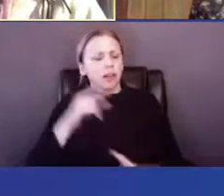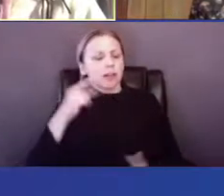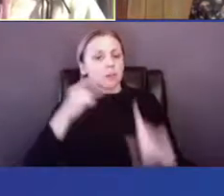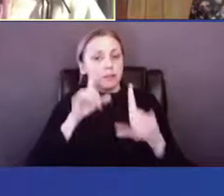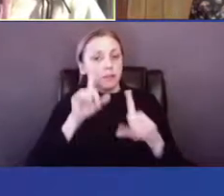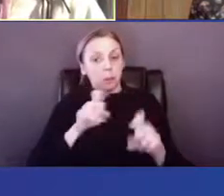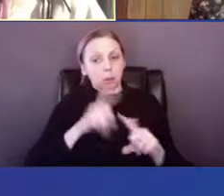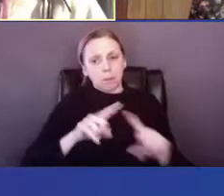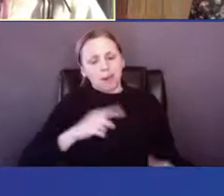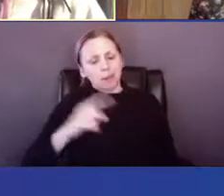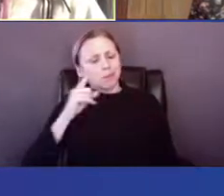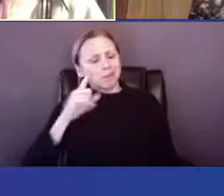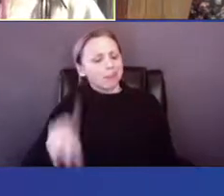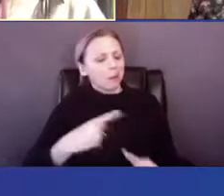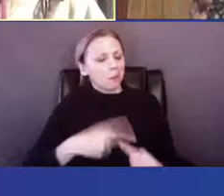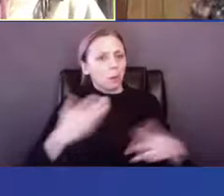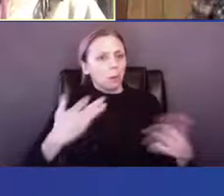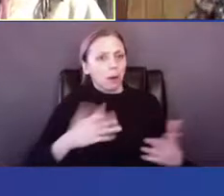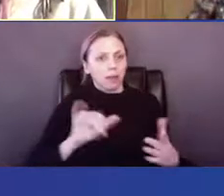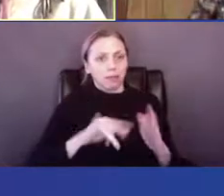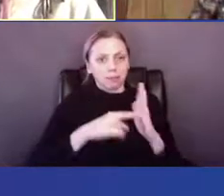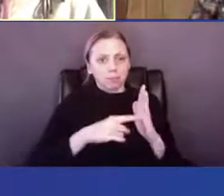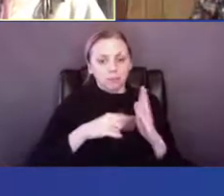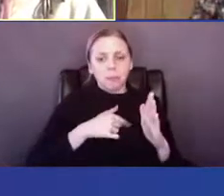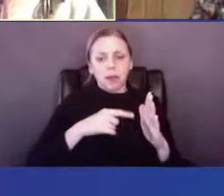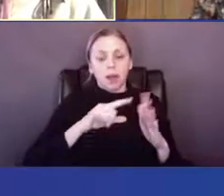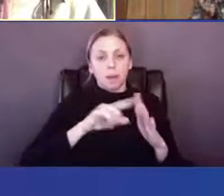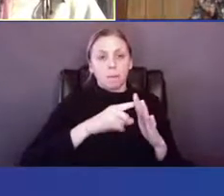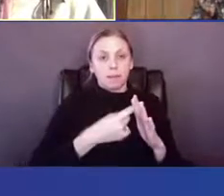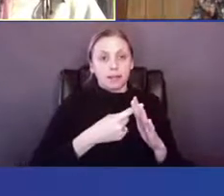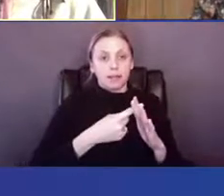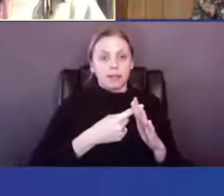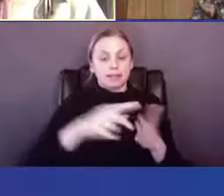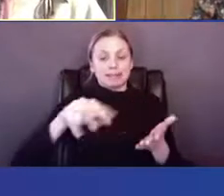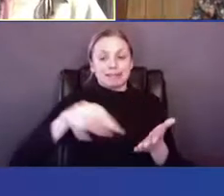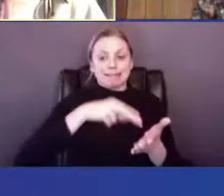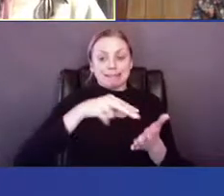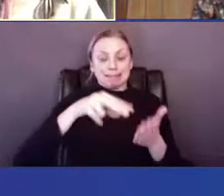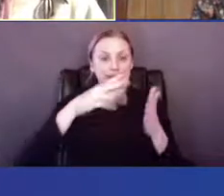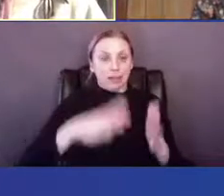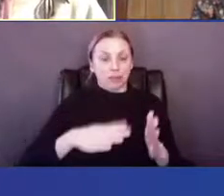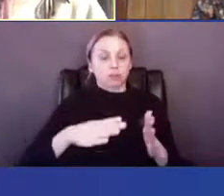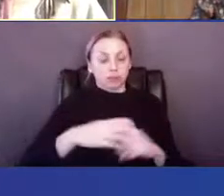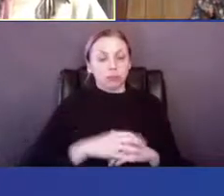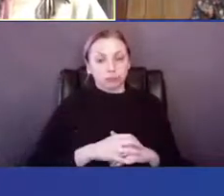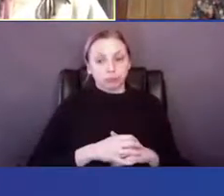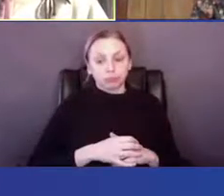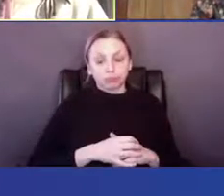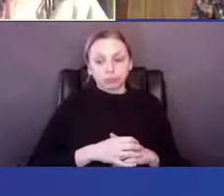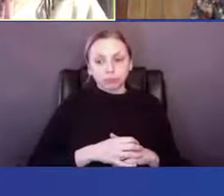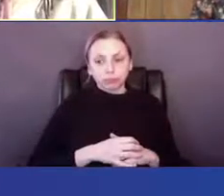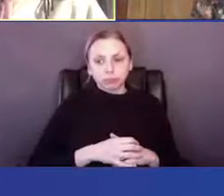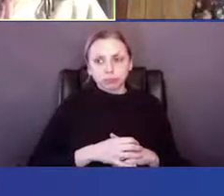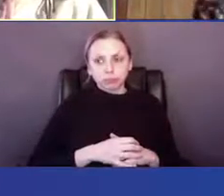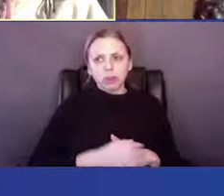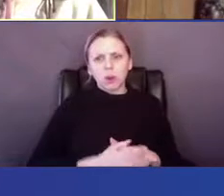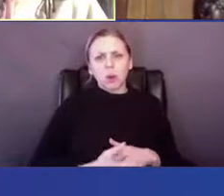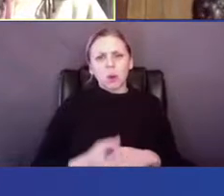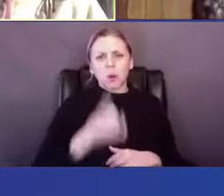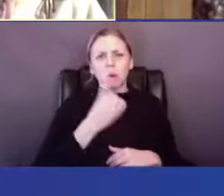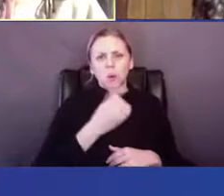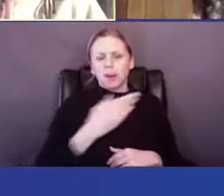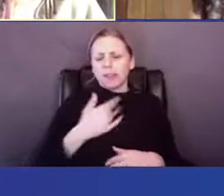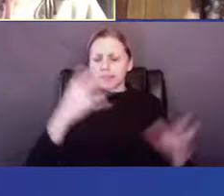thinking about like my beginnings as a dancer. And one thing that